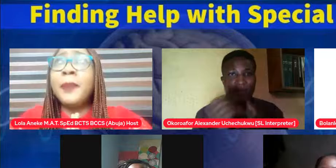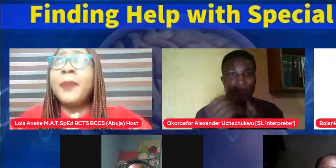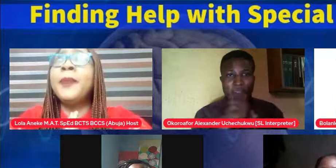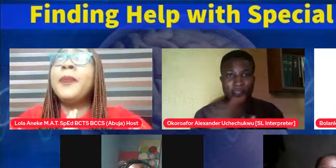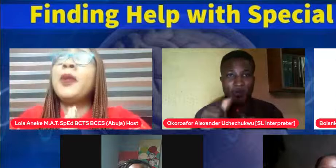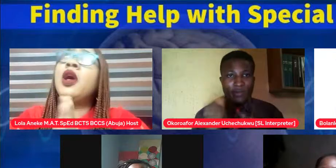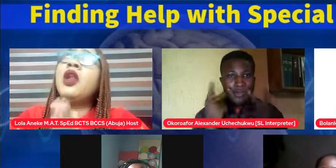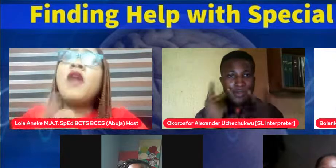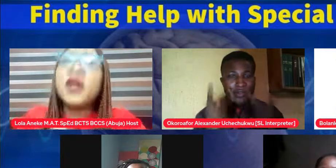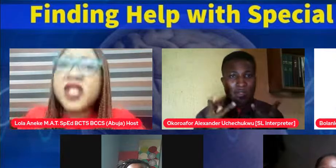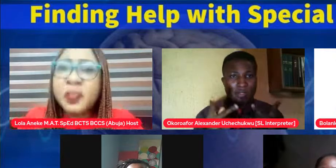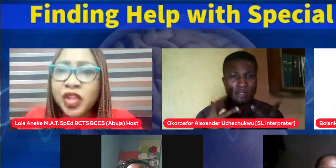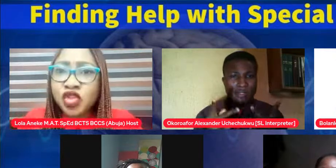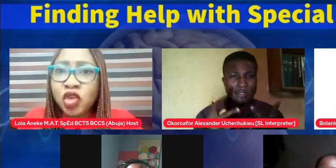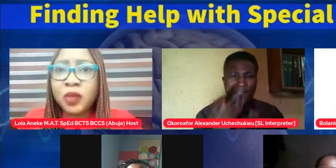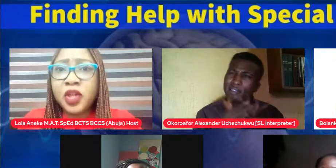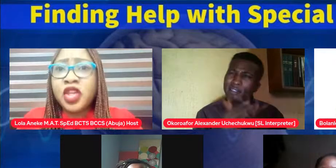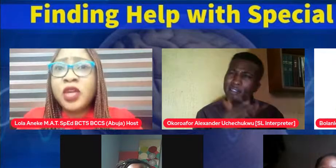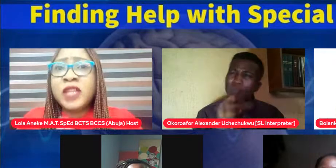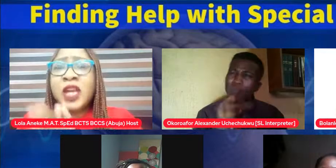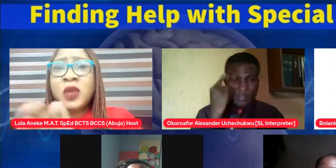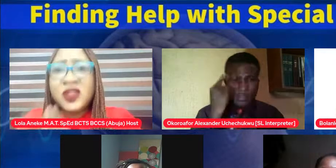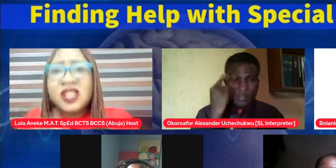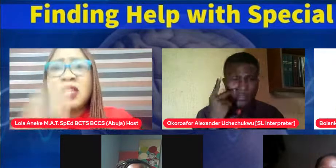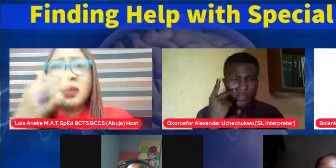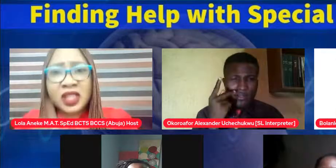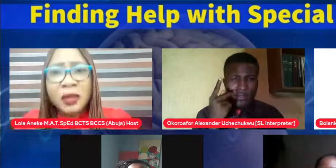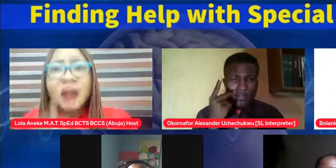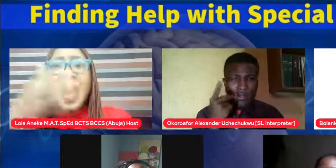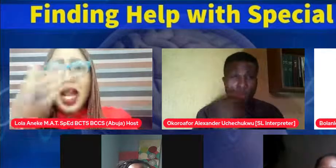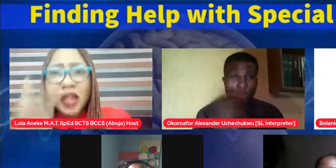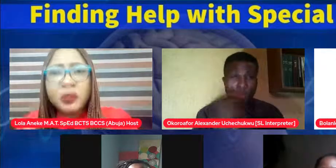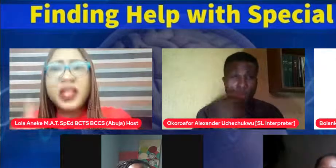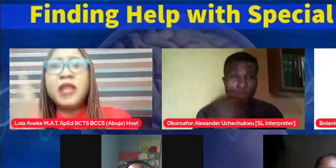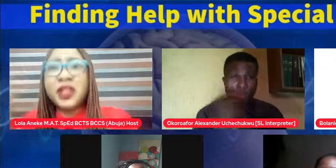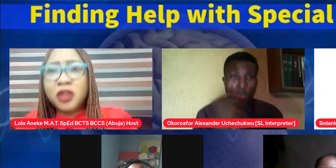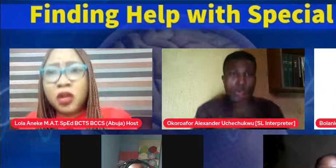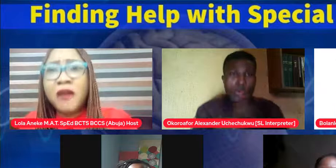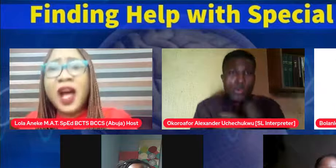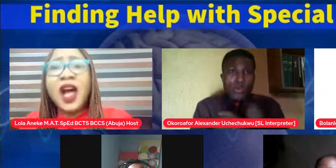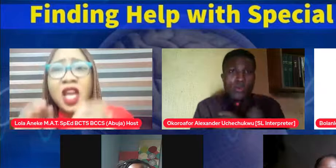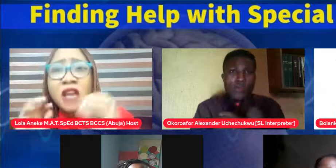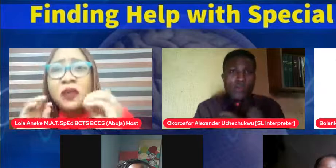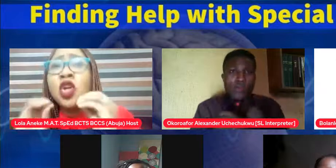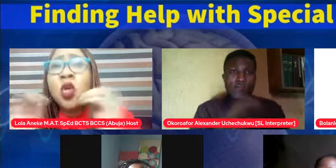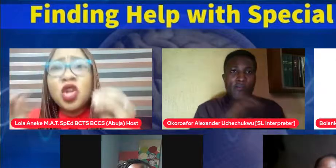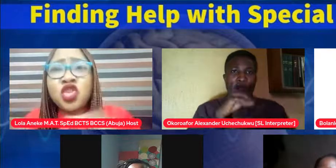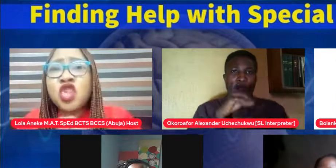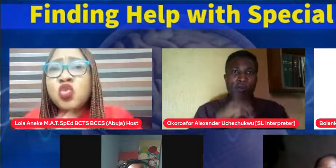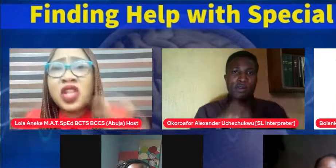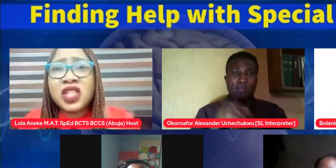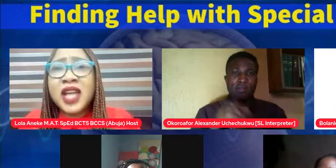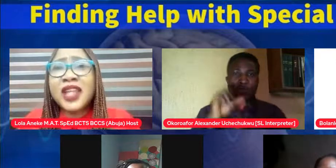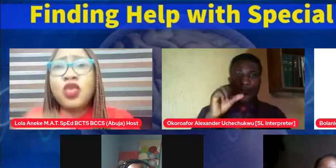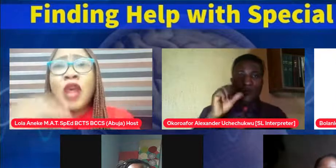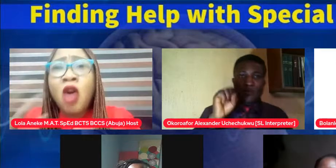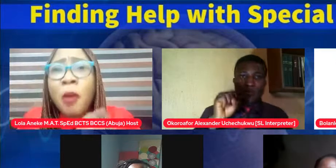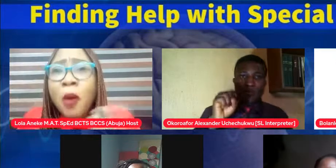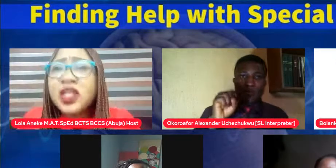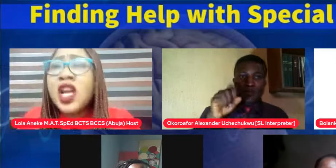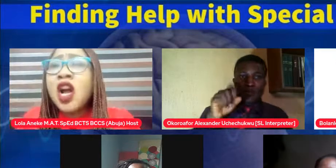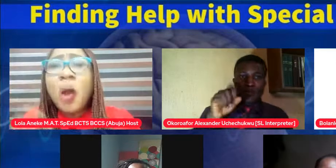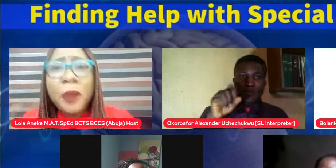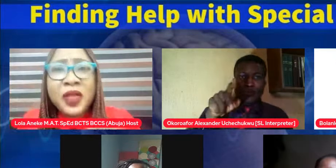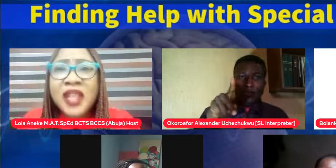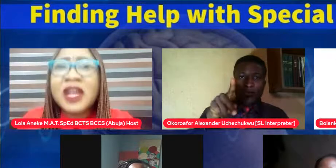um love on the spectrum you know I was saying some things about how you have to be deliberate and all of that if you don't know what to just watch that and you can